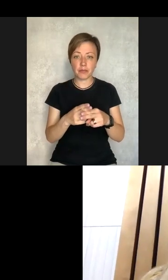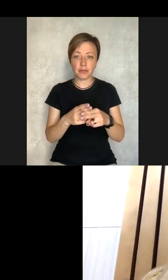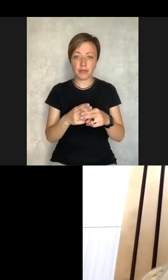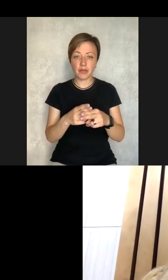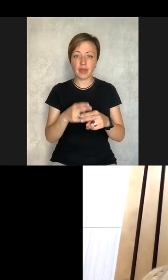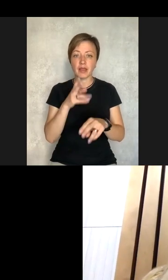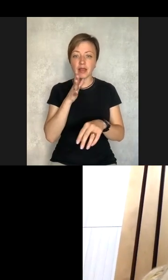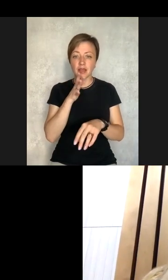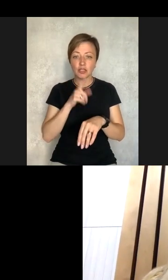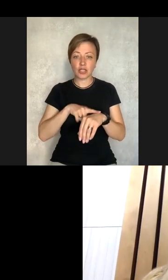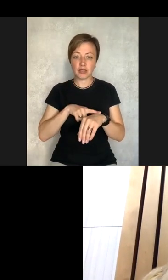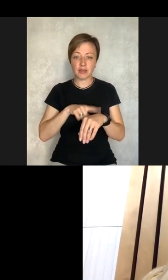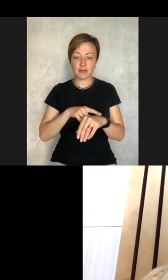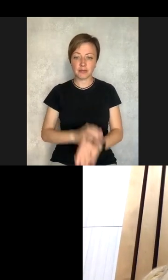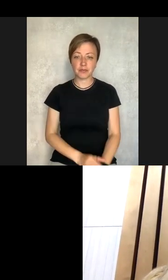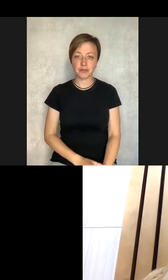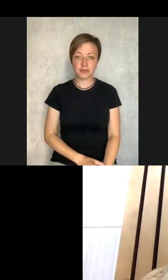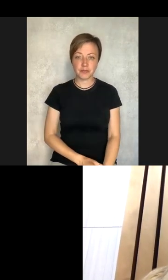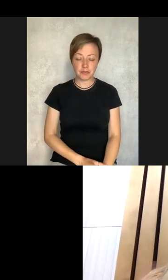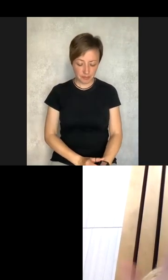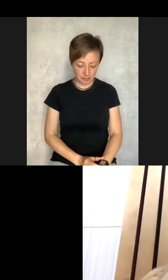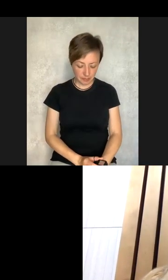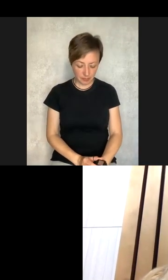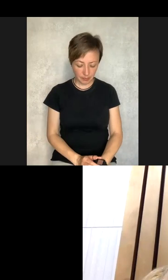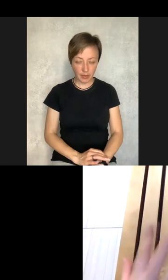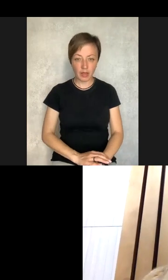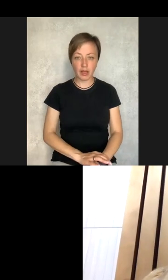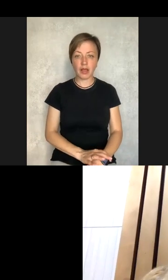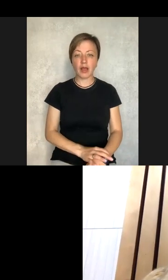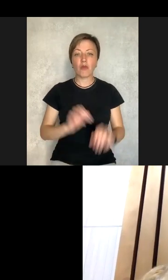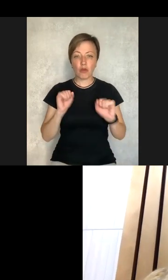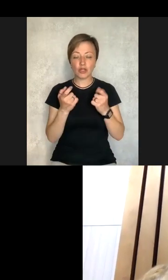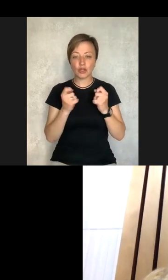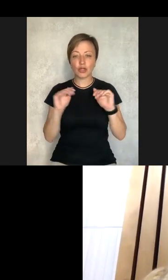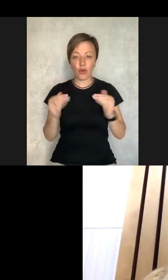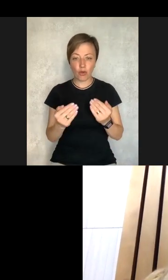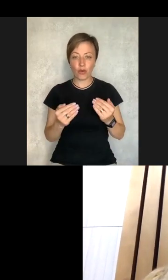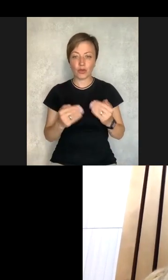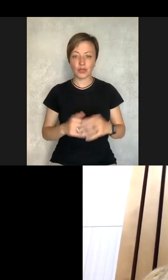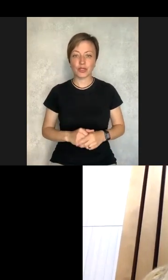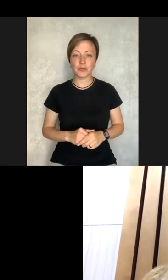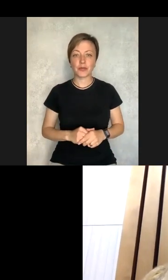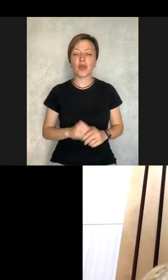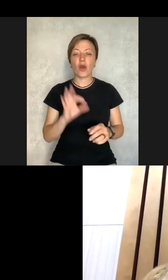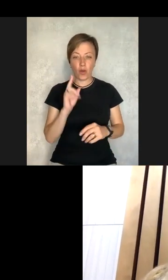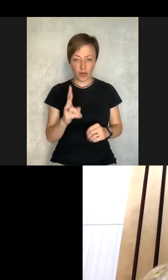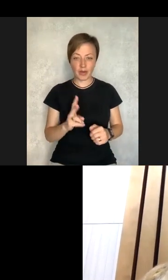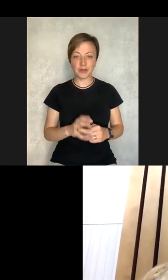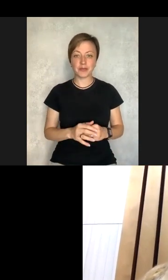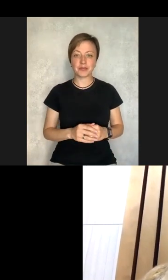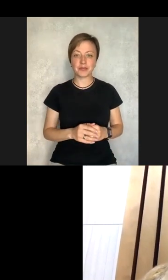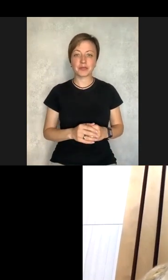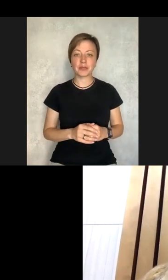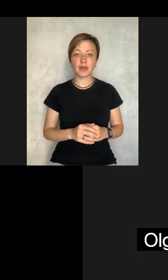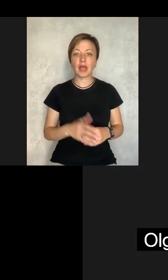Anastasia, to interrupt you, but we are pressed for time. So if you can, I would like to